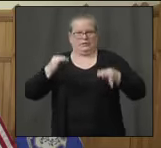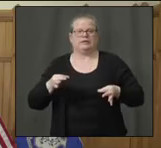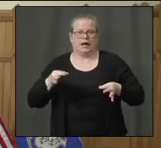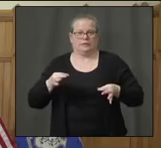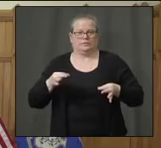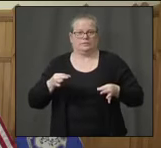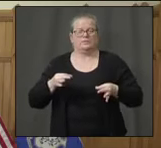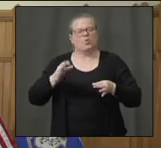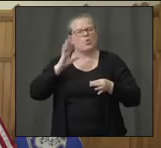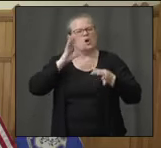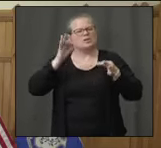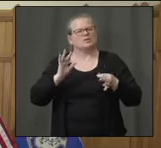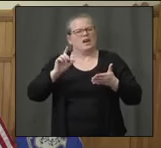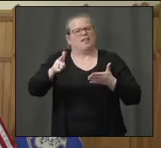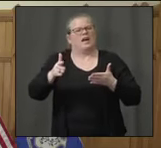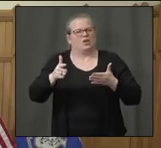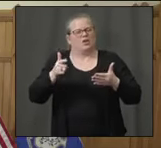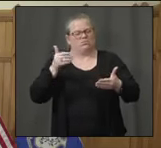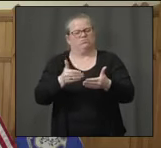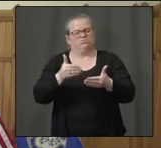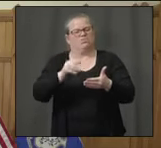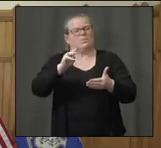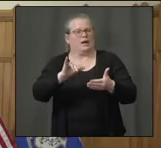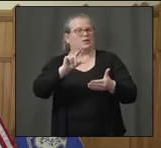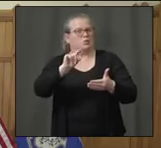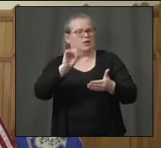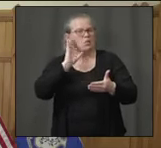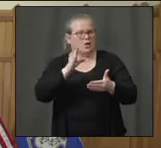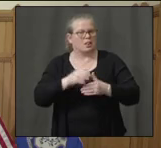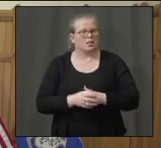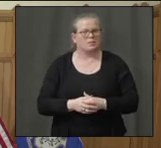Thank you. We'll move on to CT News Junkie.